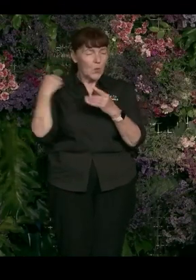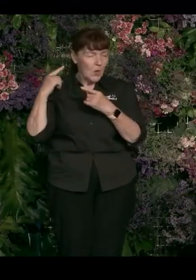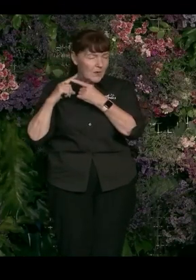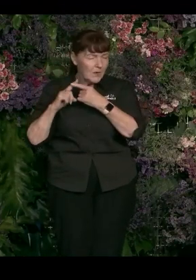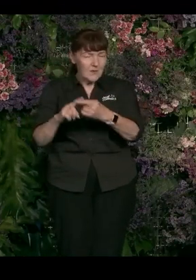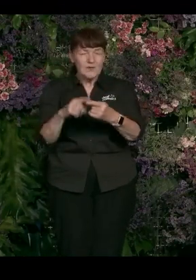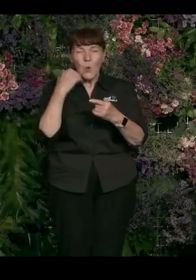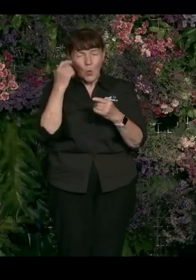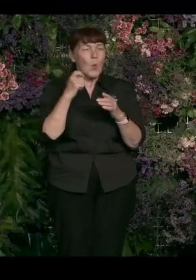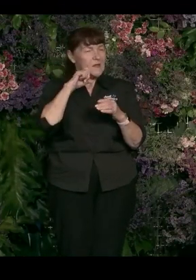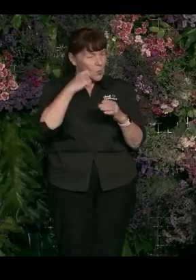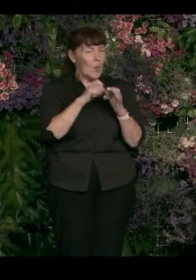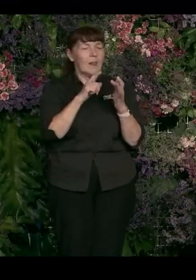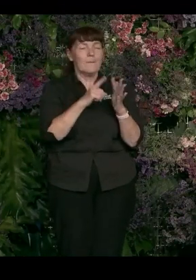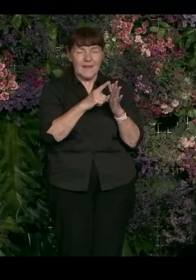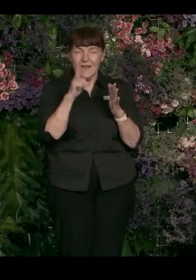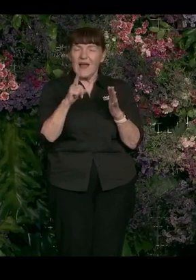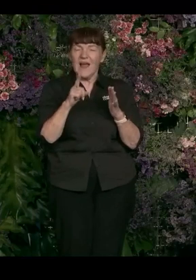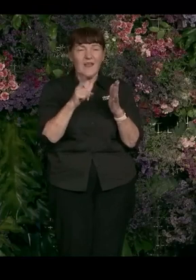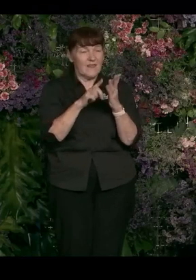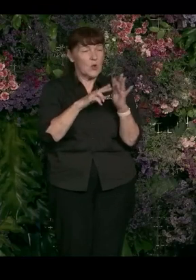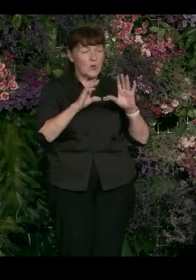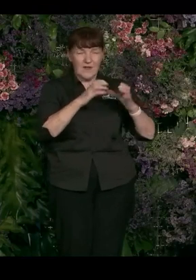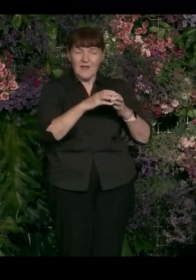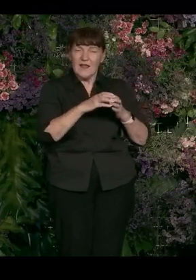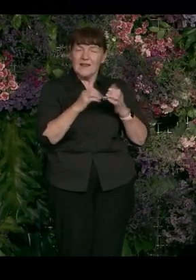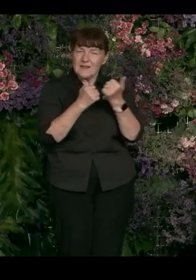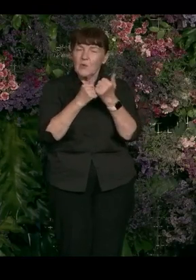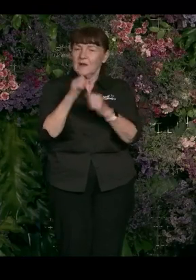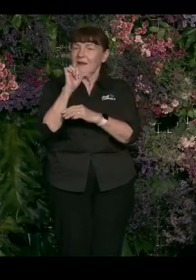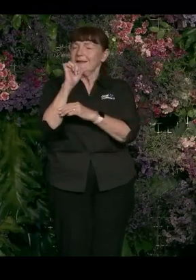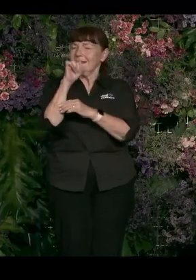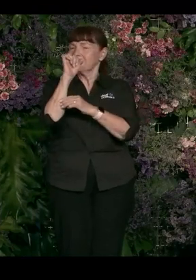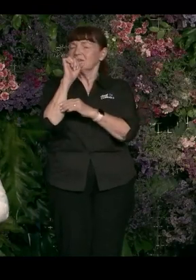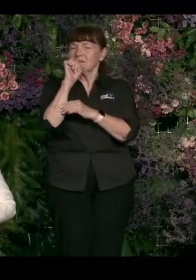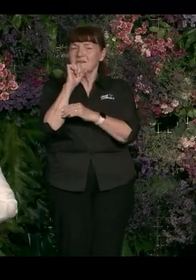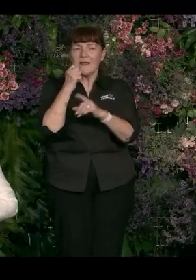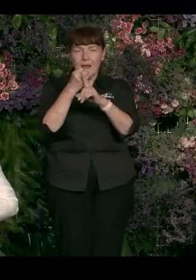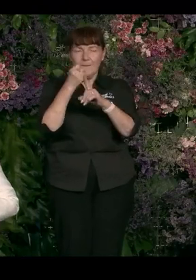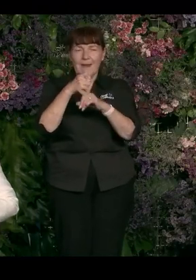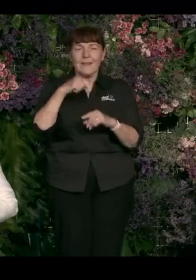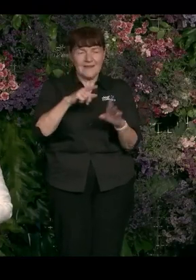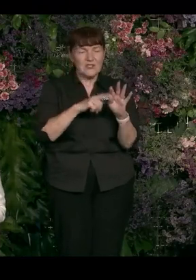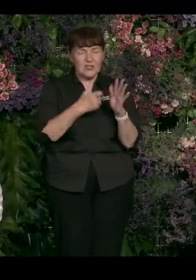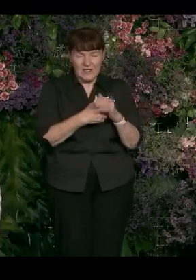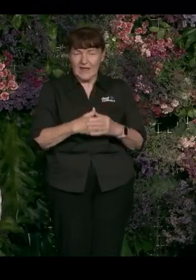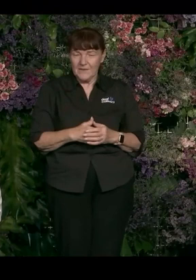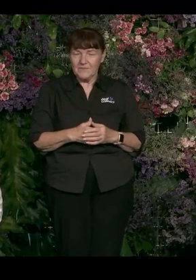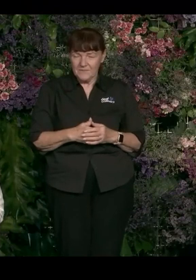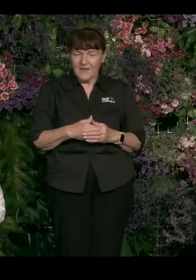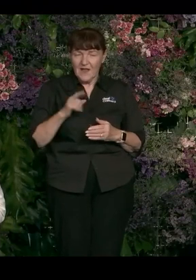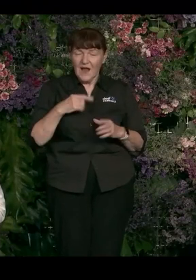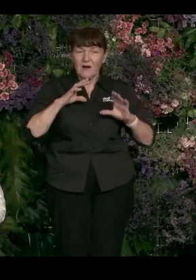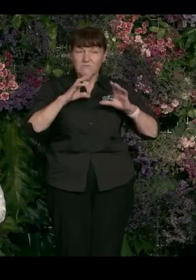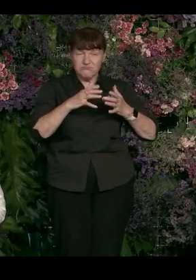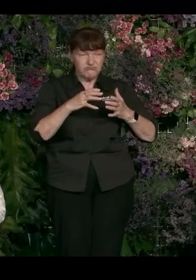Australian Union movement is really proud to be part of supporting the YES campaign this year. And our movement's got a really long and